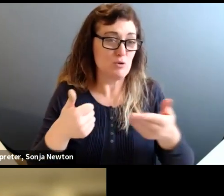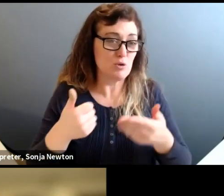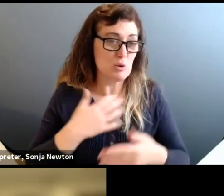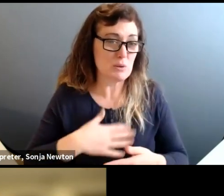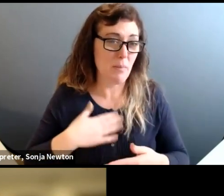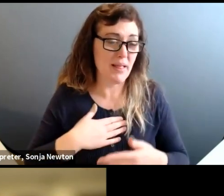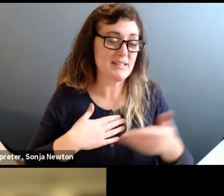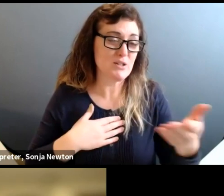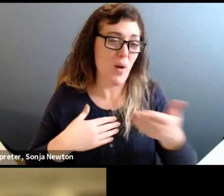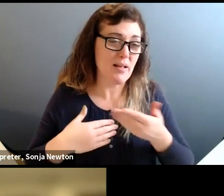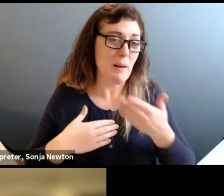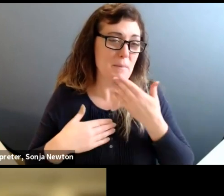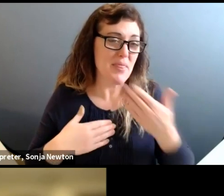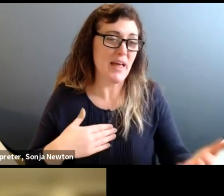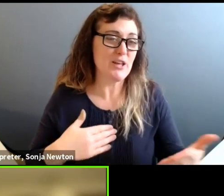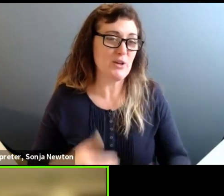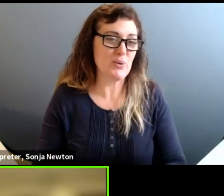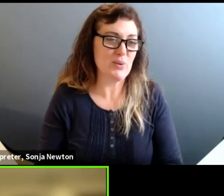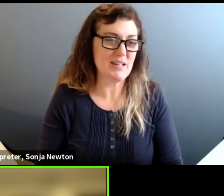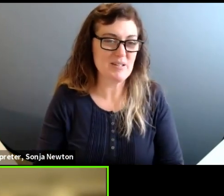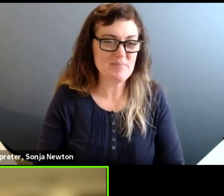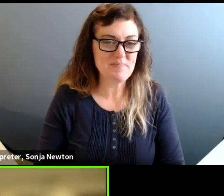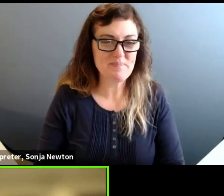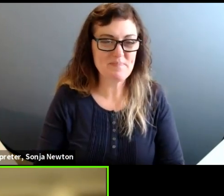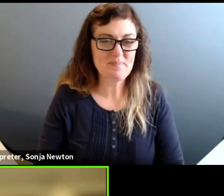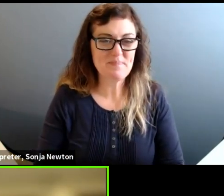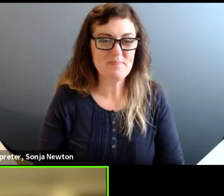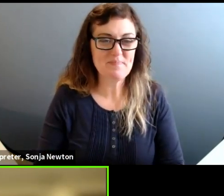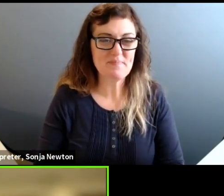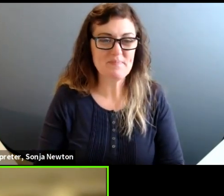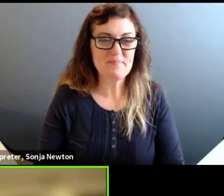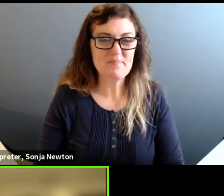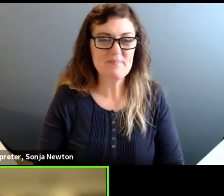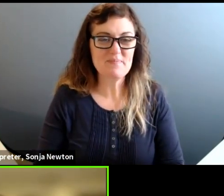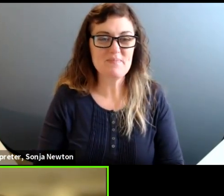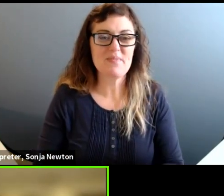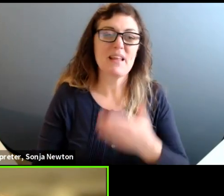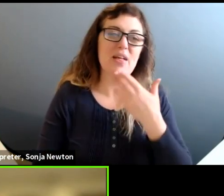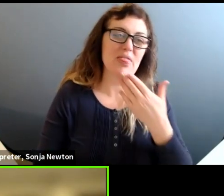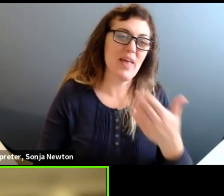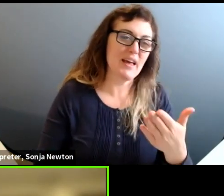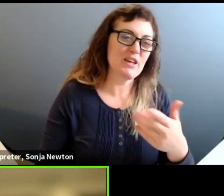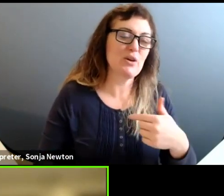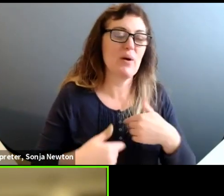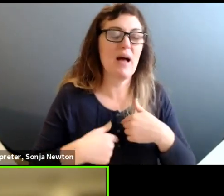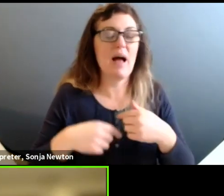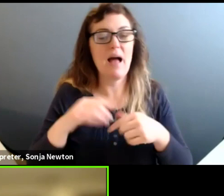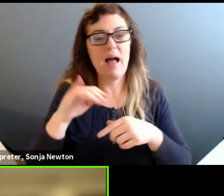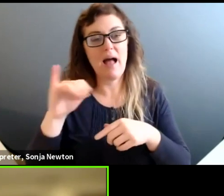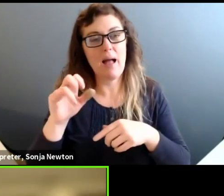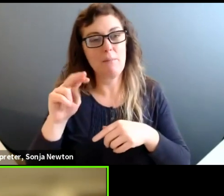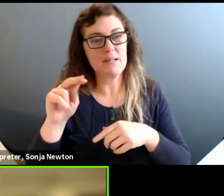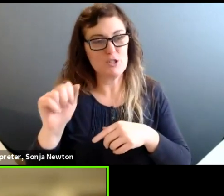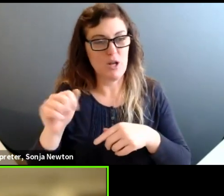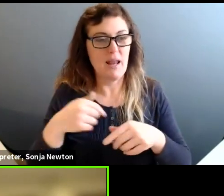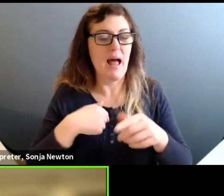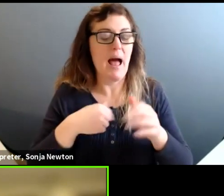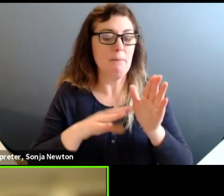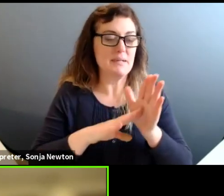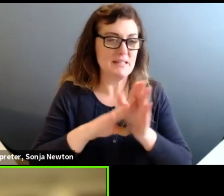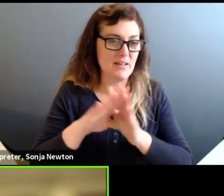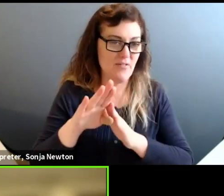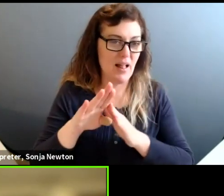welcome and thank you. Thank you, Rachel. So, I'm Jenna Yarley. I'm the development manager at the Playwrights Realm,